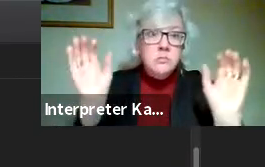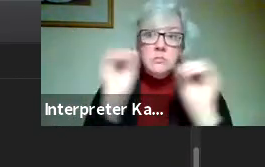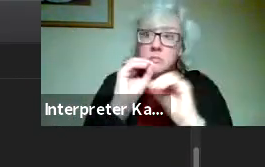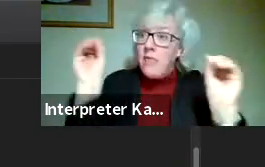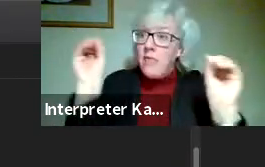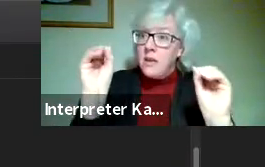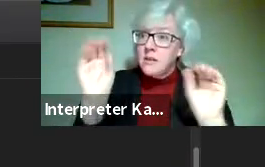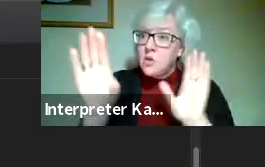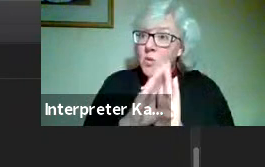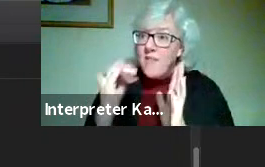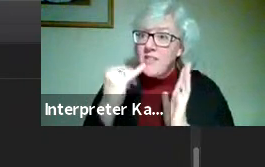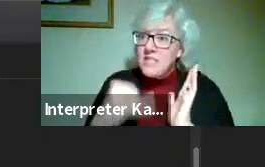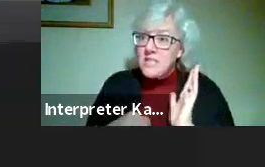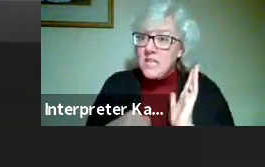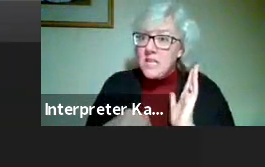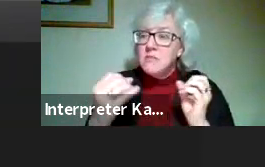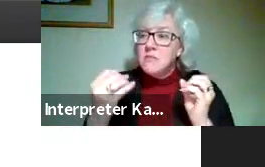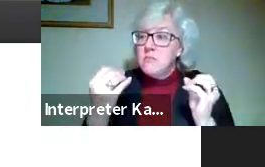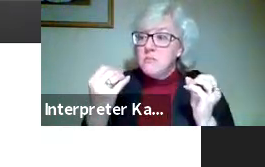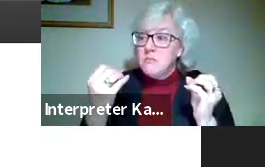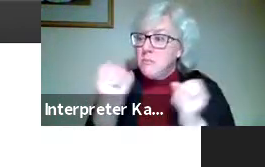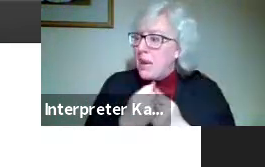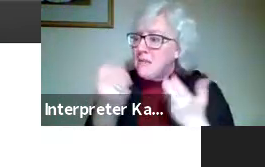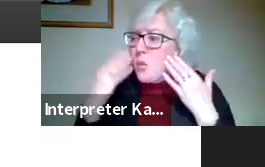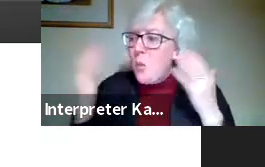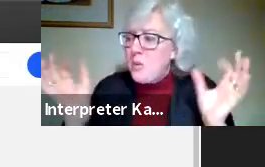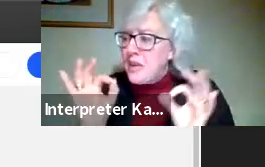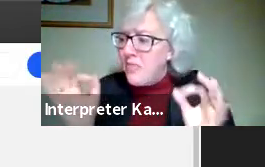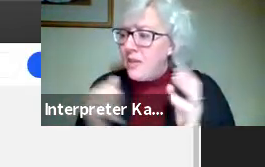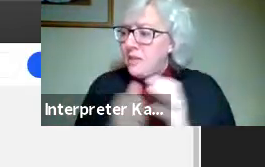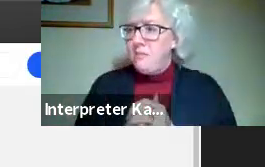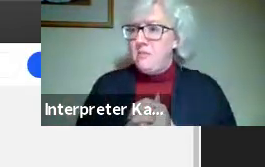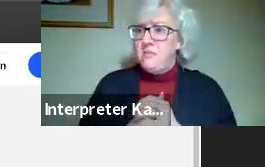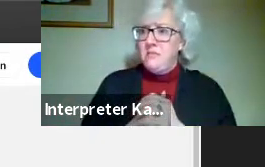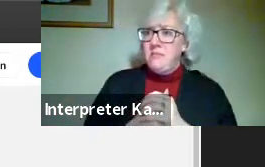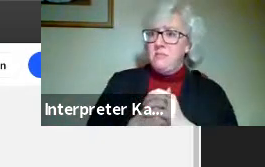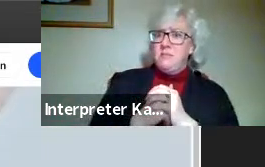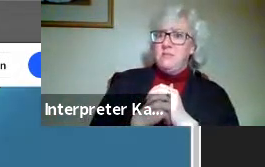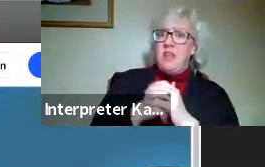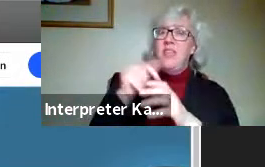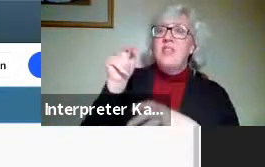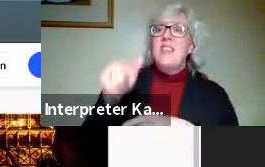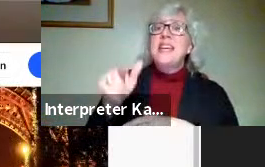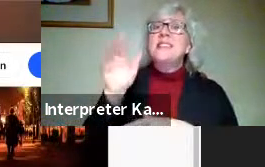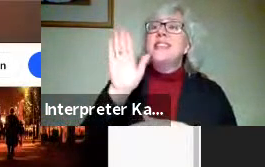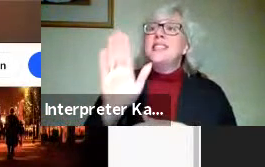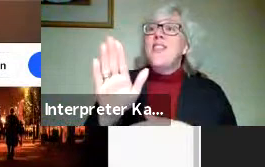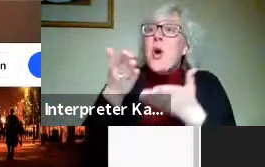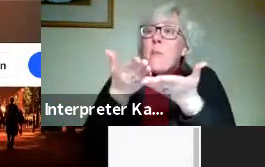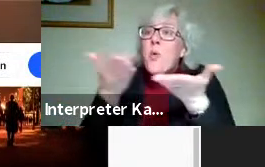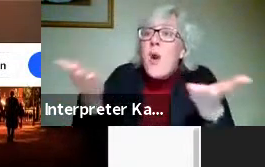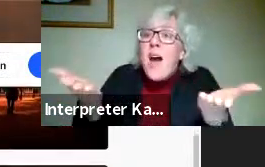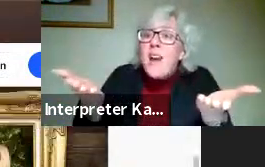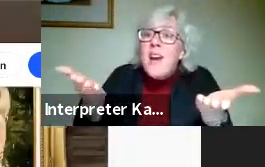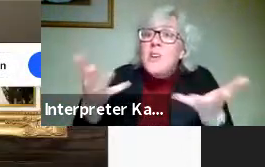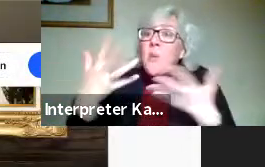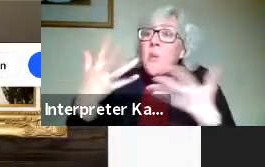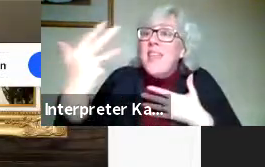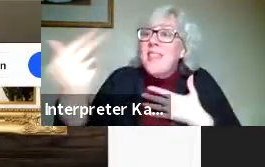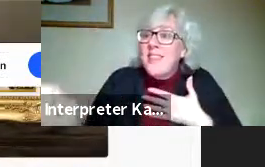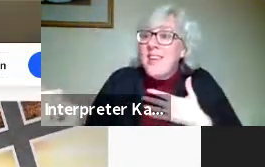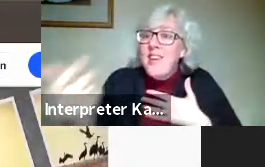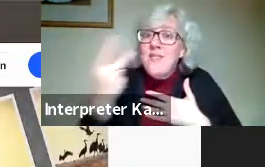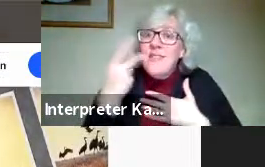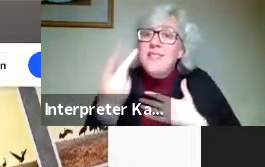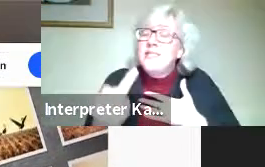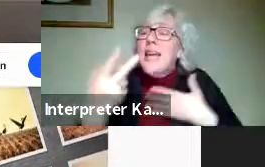design. Many of our students don't know anything about the software. And this is their product when they walk out. It,